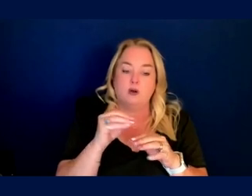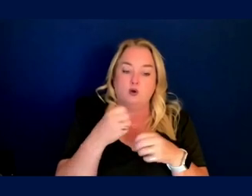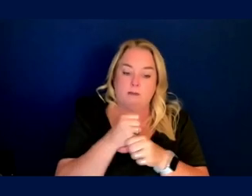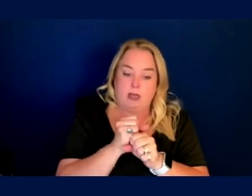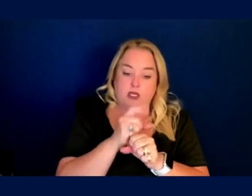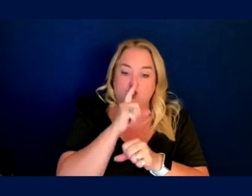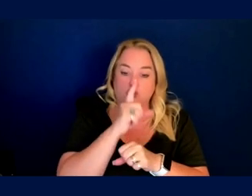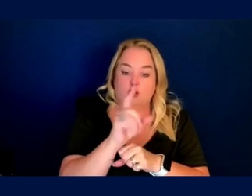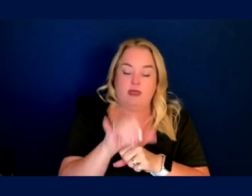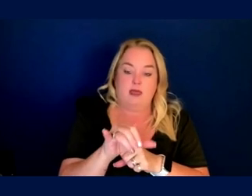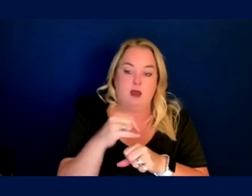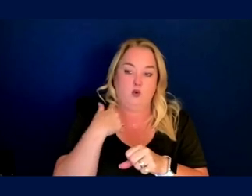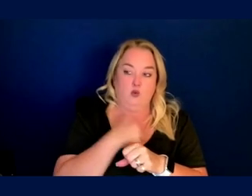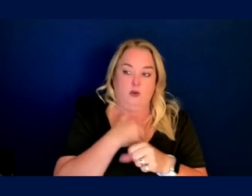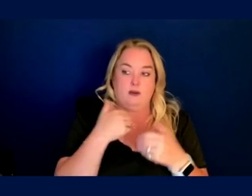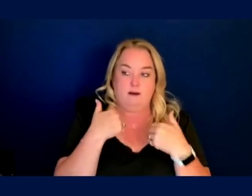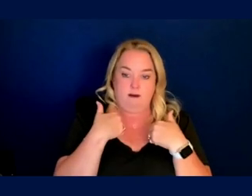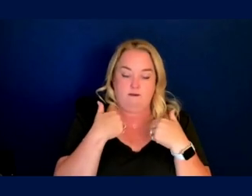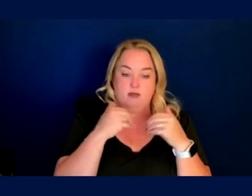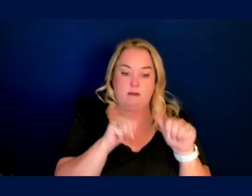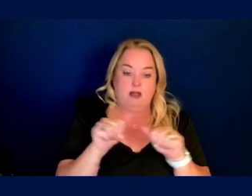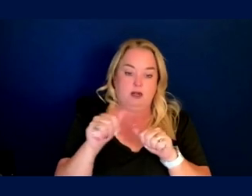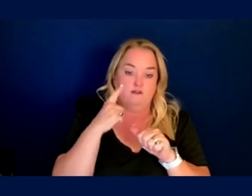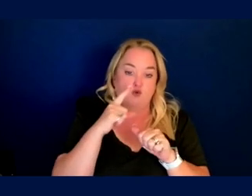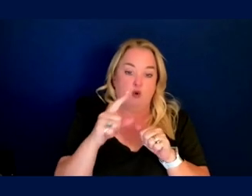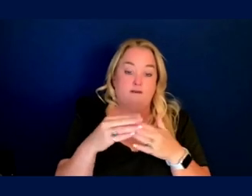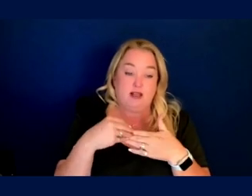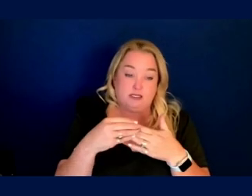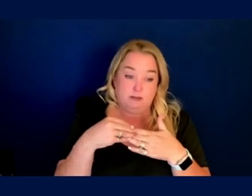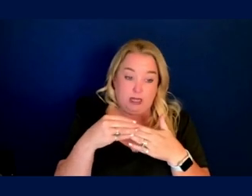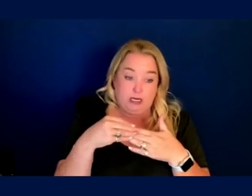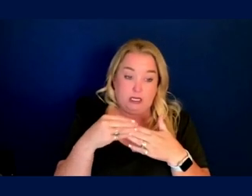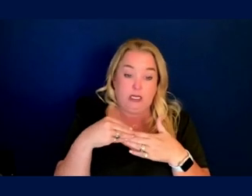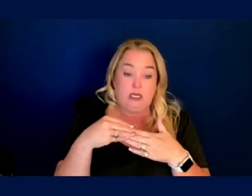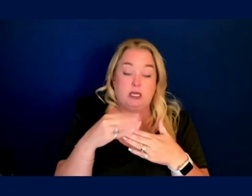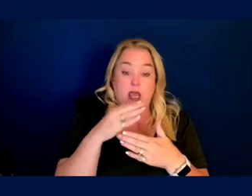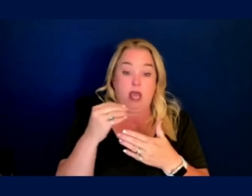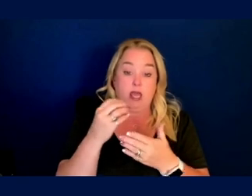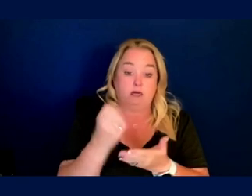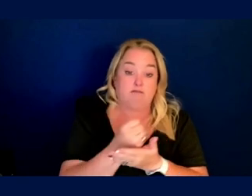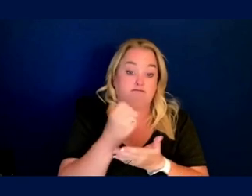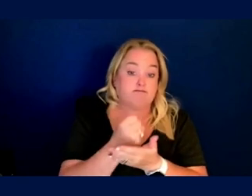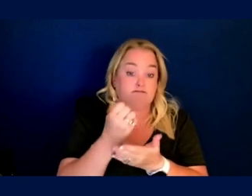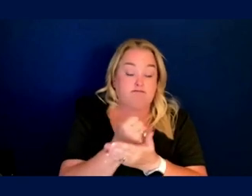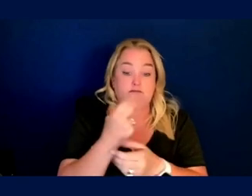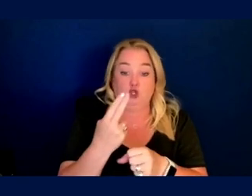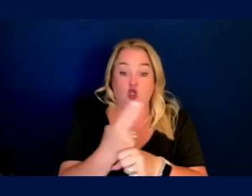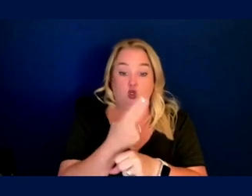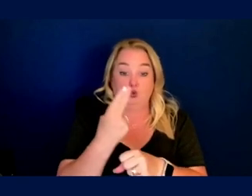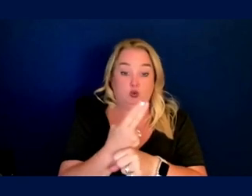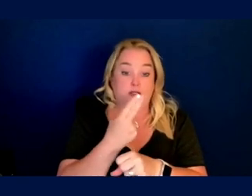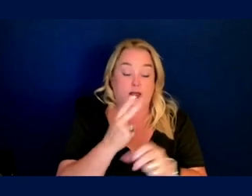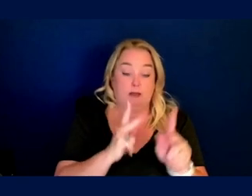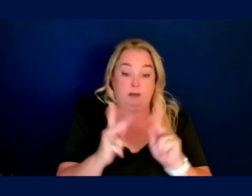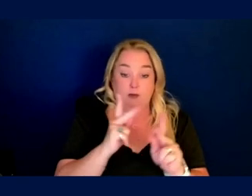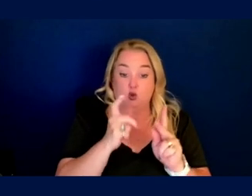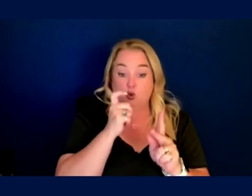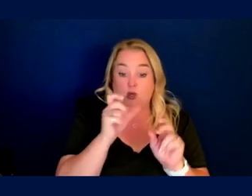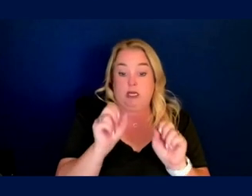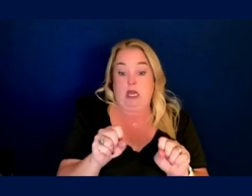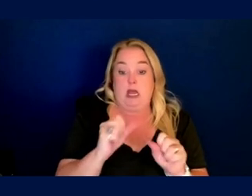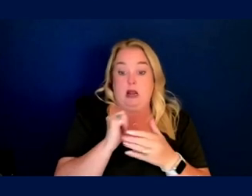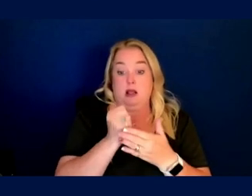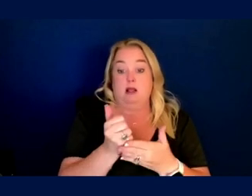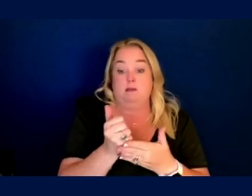for sort of maximal modularity, flexibility, and utilization by the maximum number of people is going to maximize your arrival.